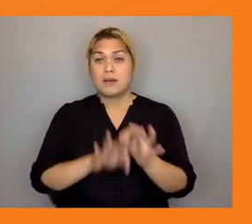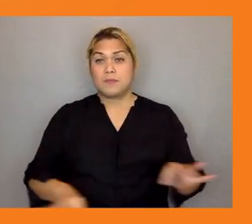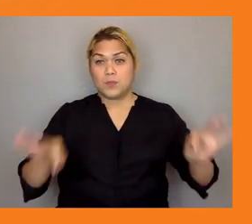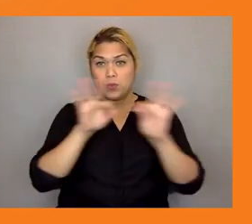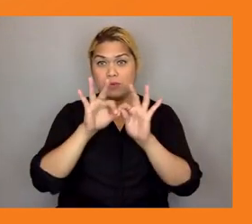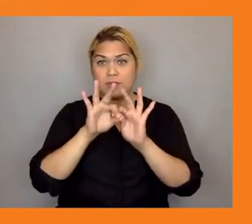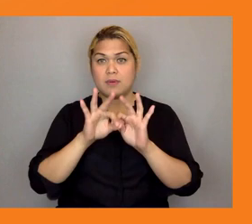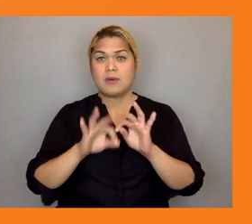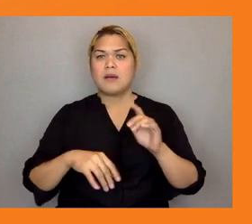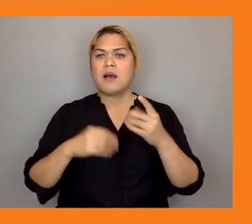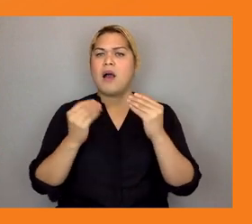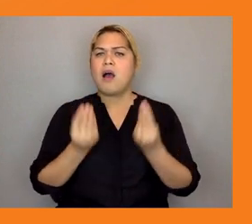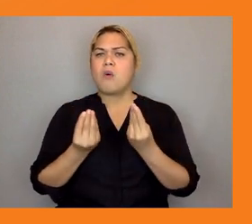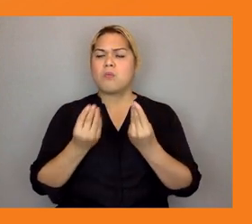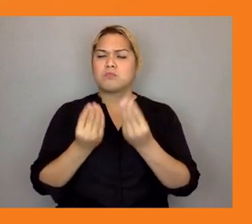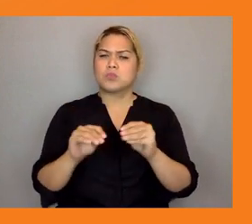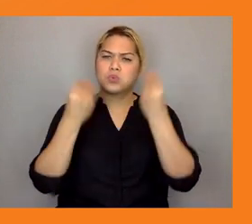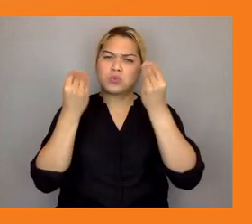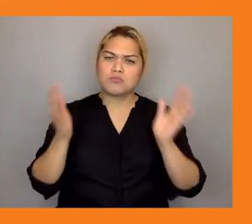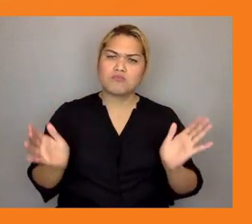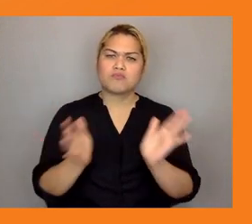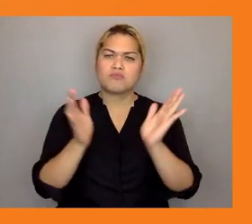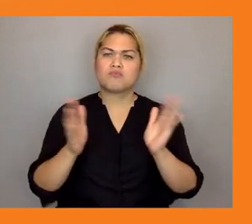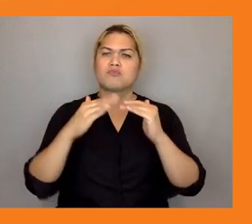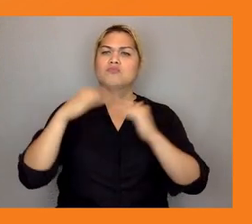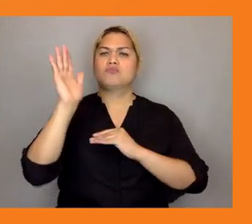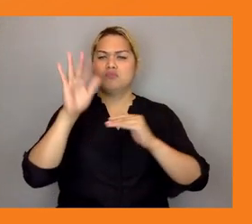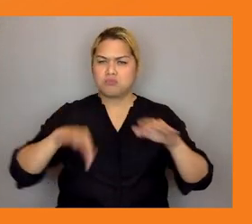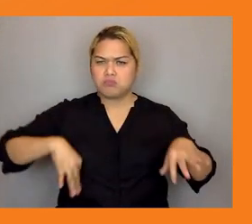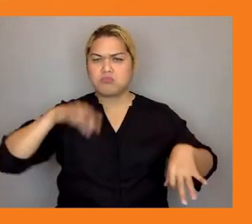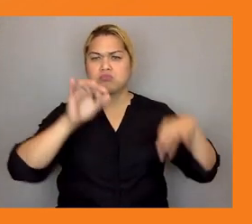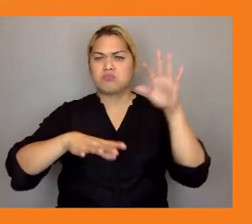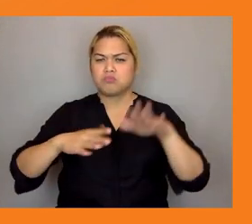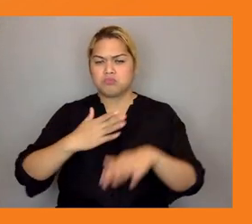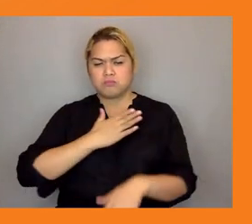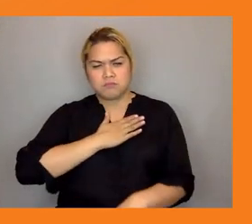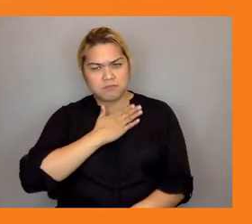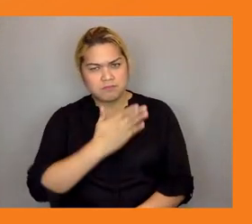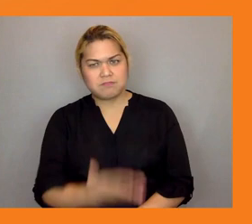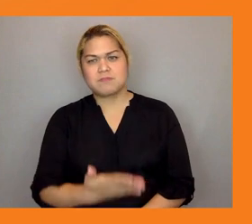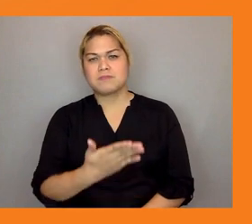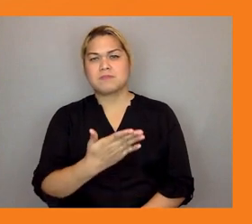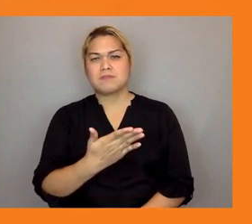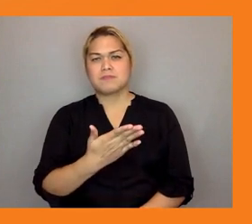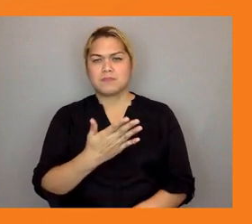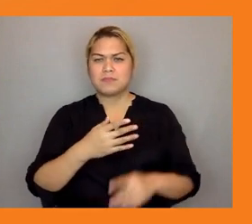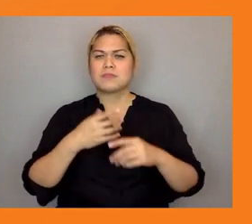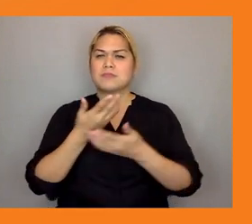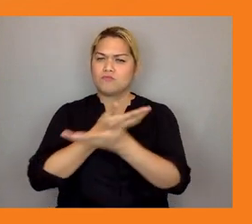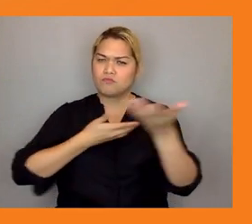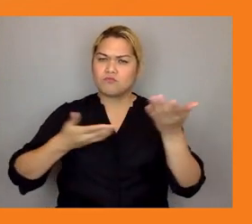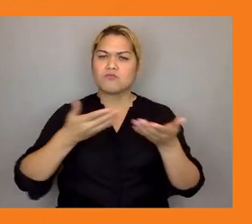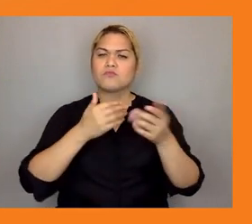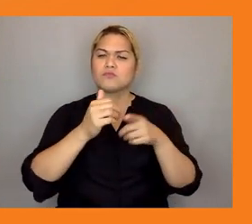adaptation and mitigation and to provide a bright platform giving them the right experiences um giving them enough awareness